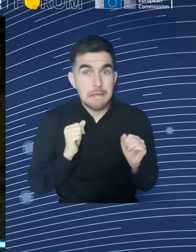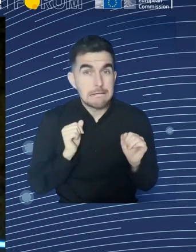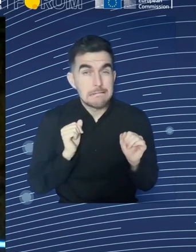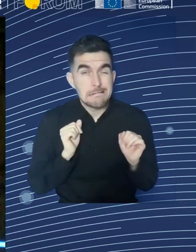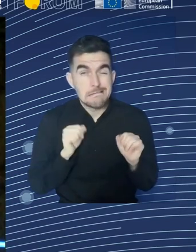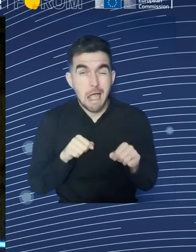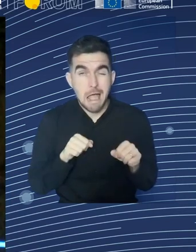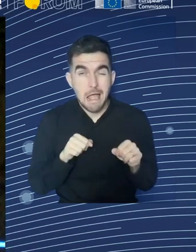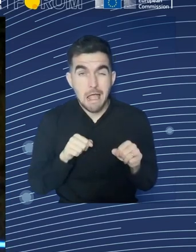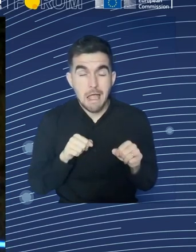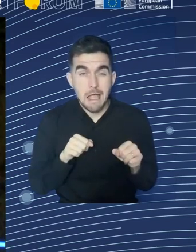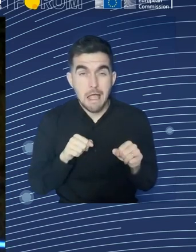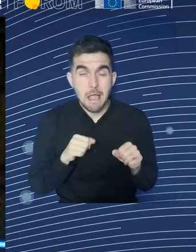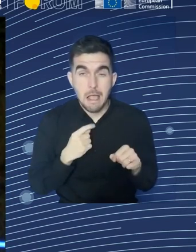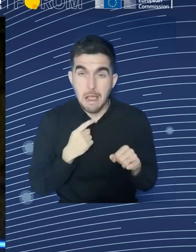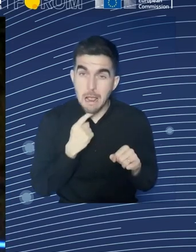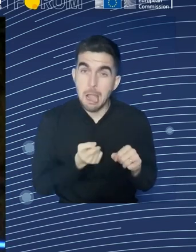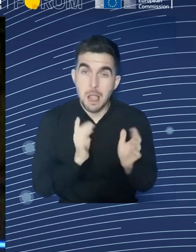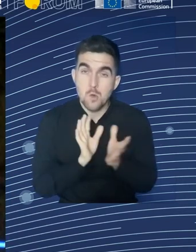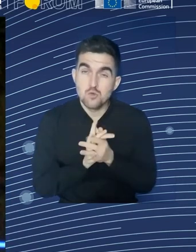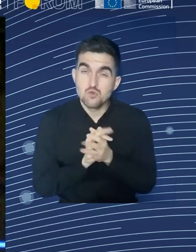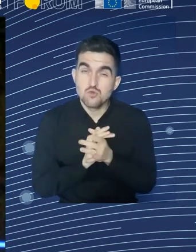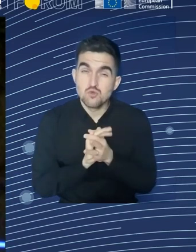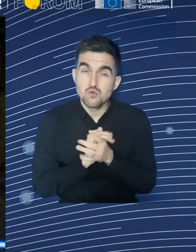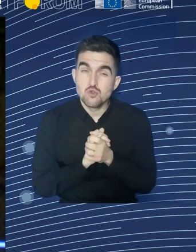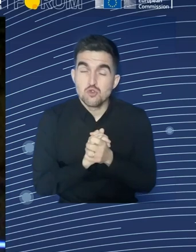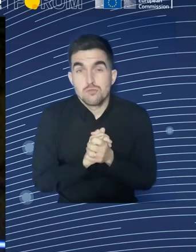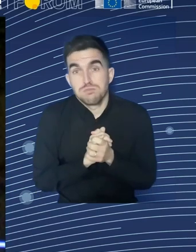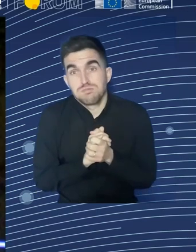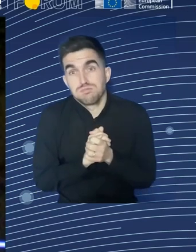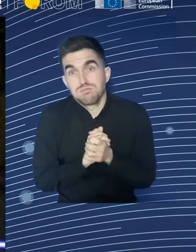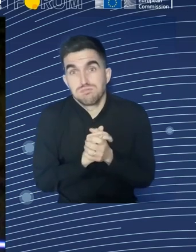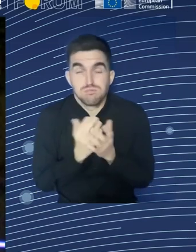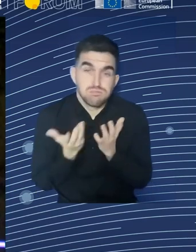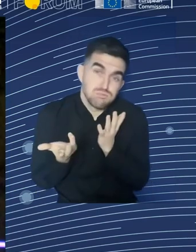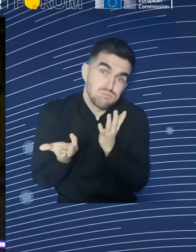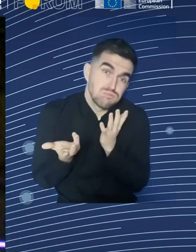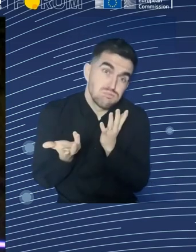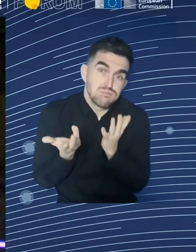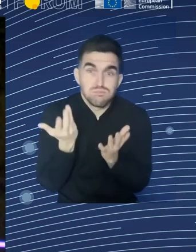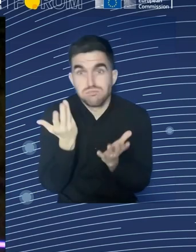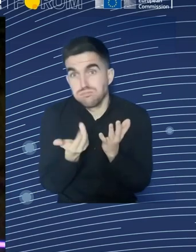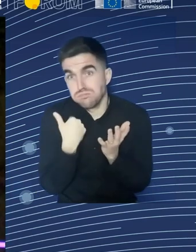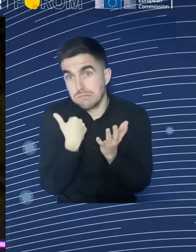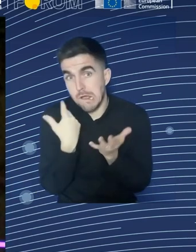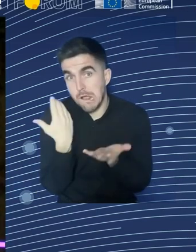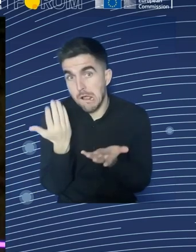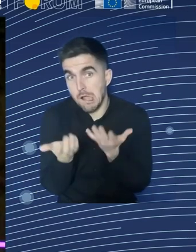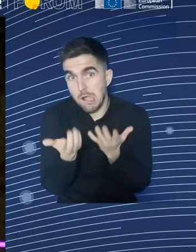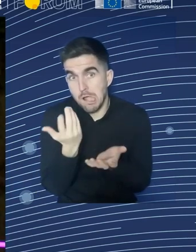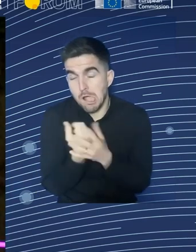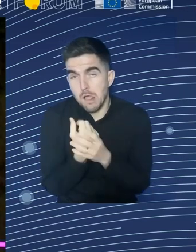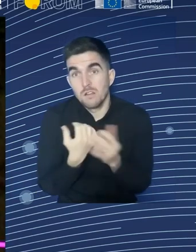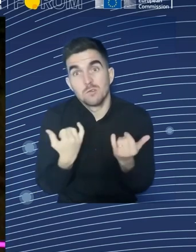to me at least, being a poverty